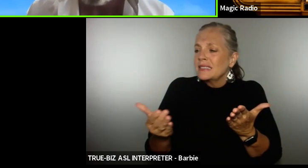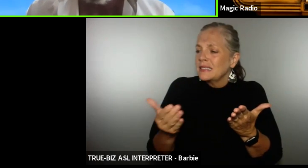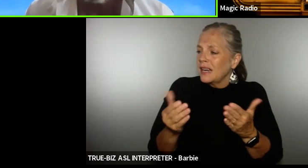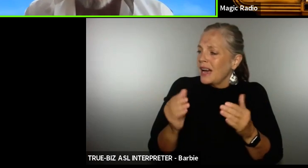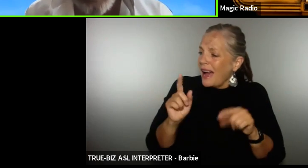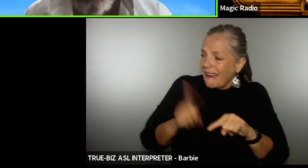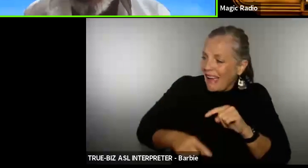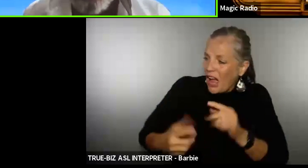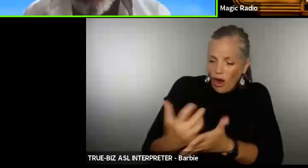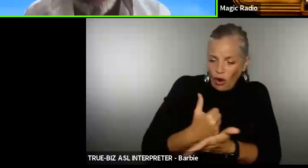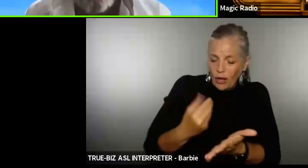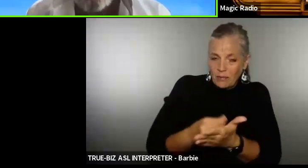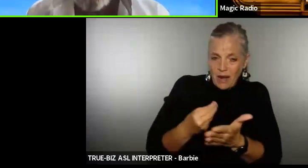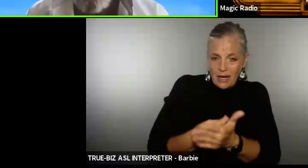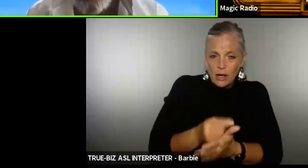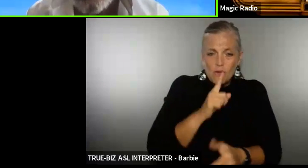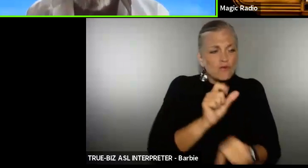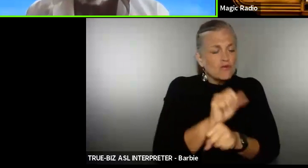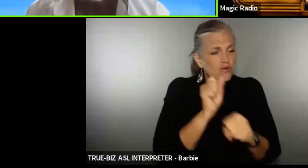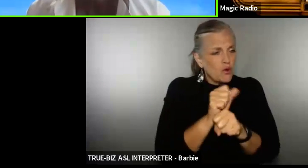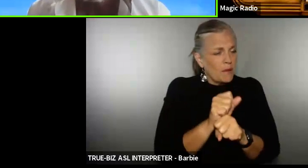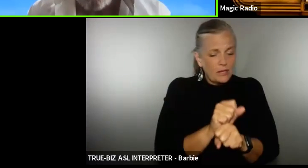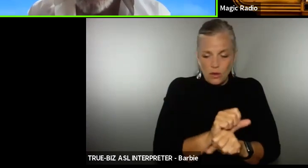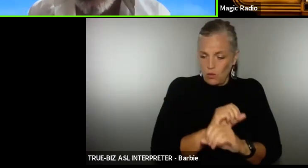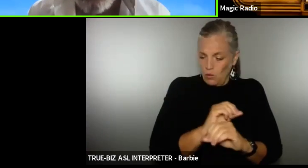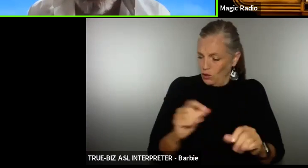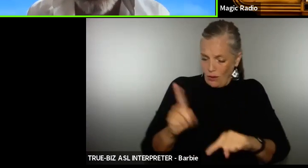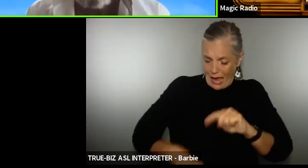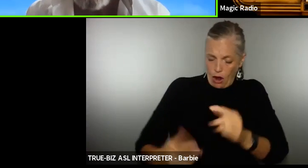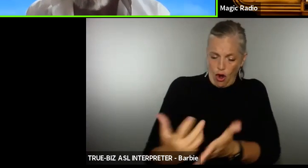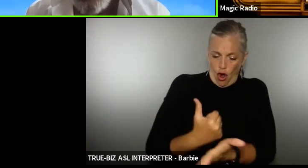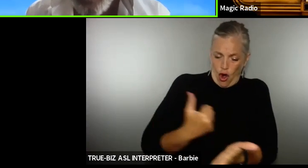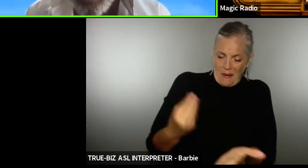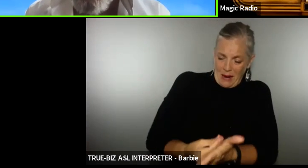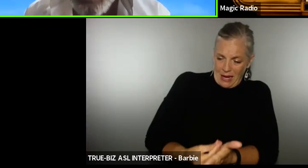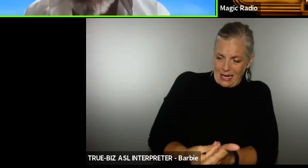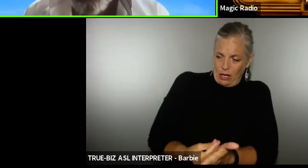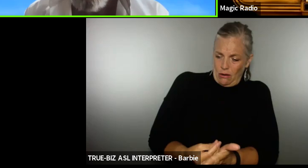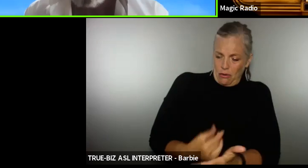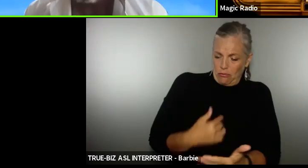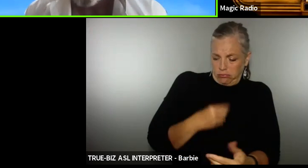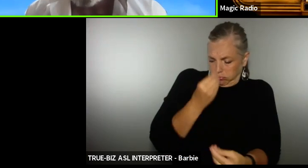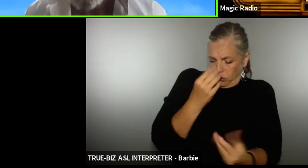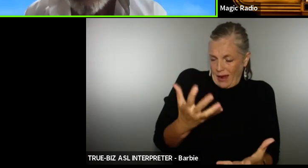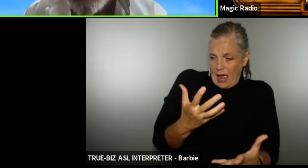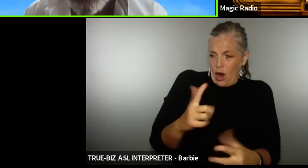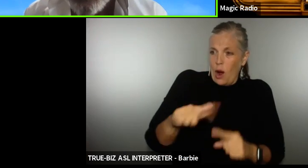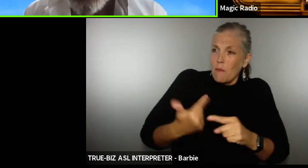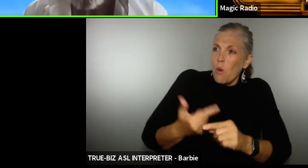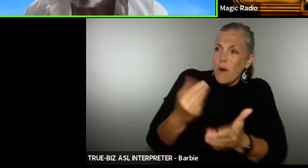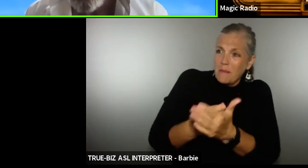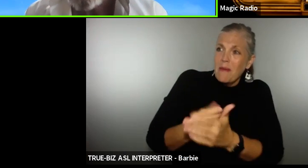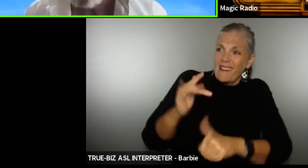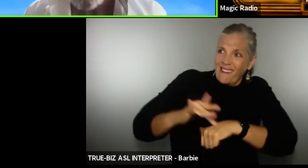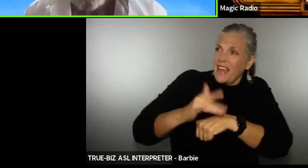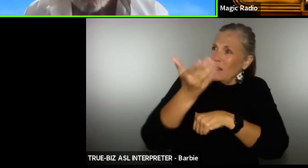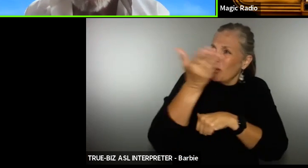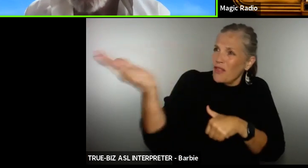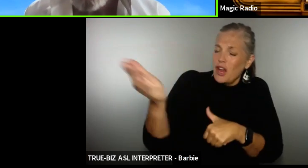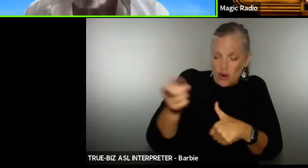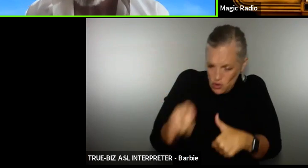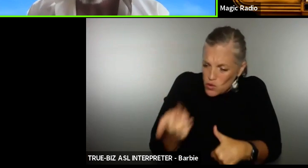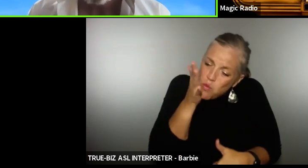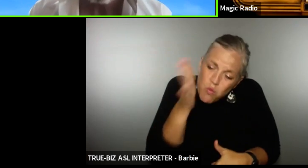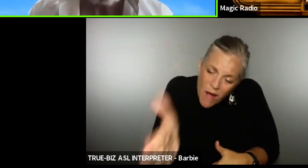made people don't care about money that's obvious but when there's money out there to be made people want it you'll want a big